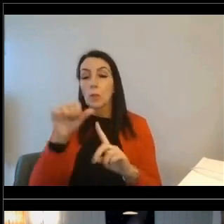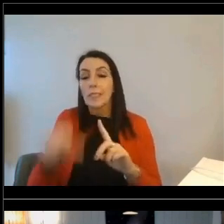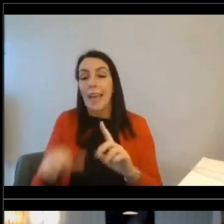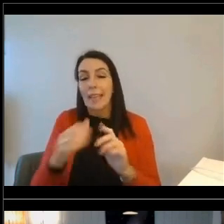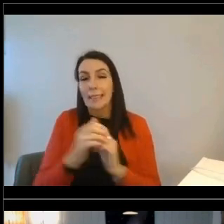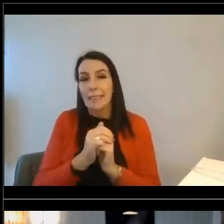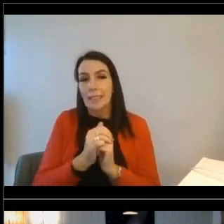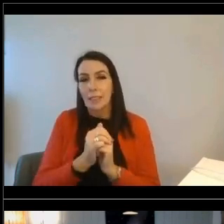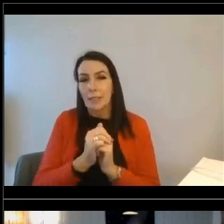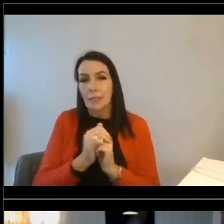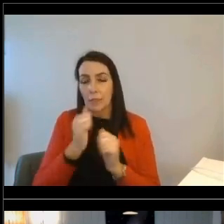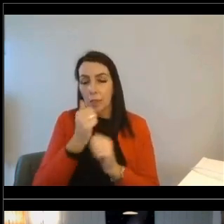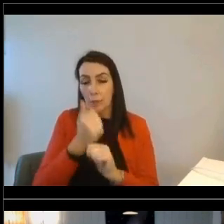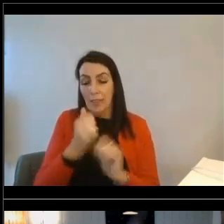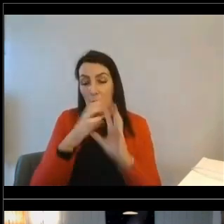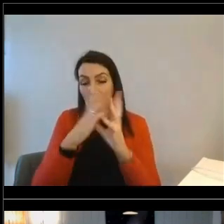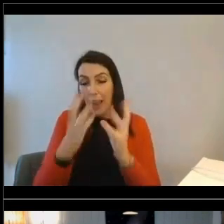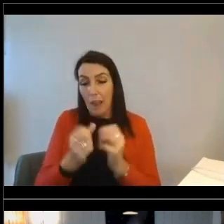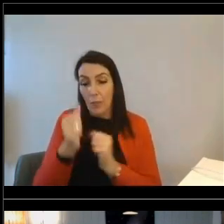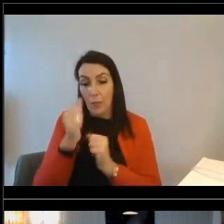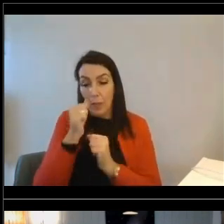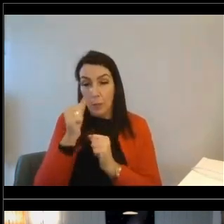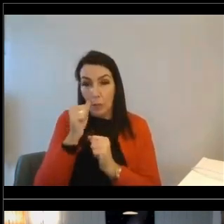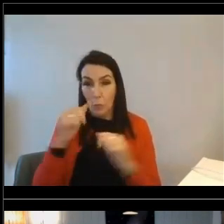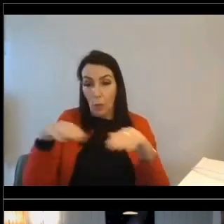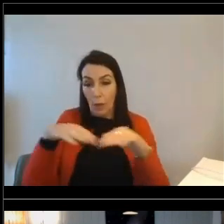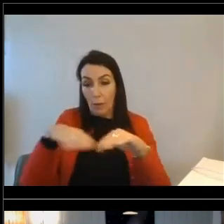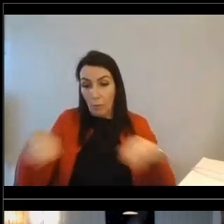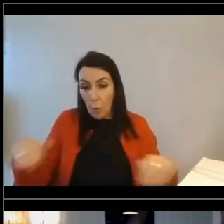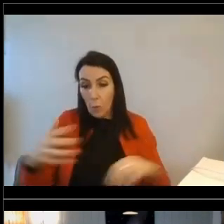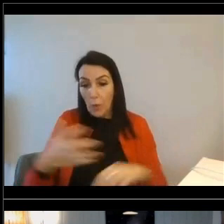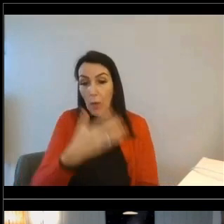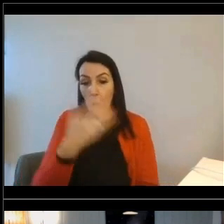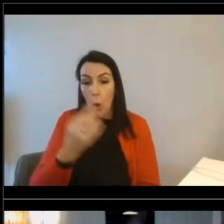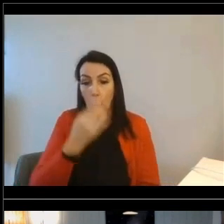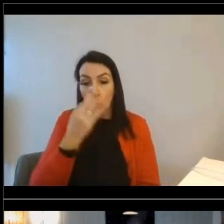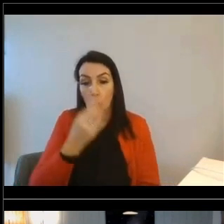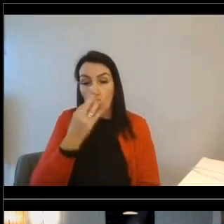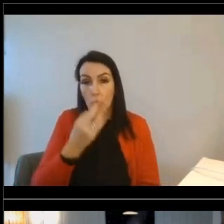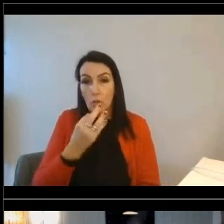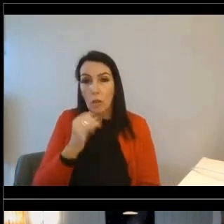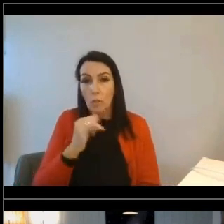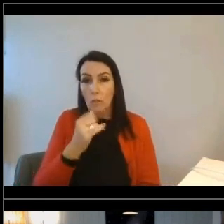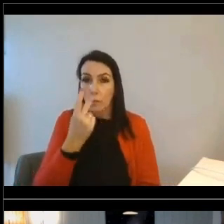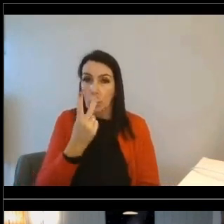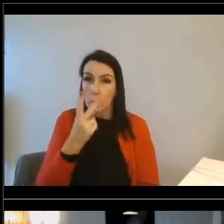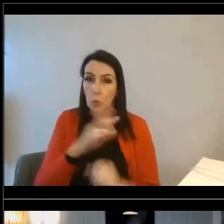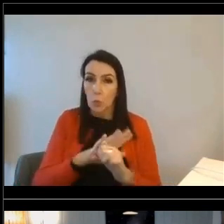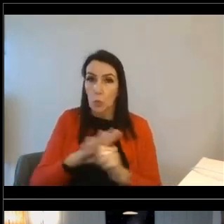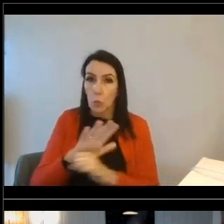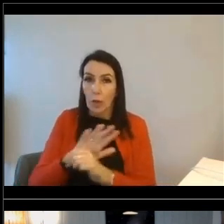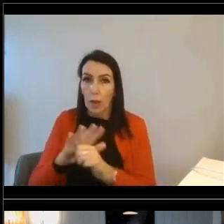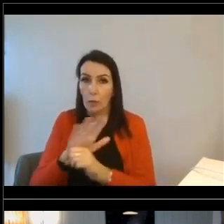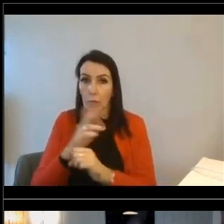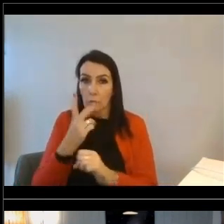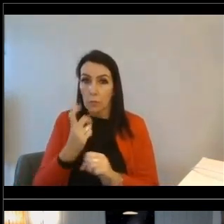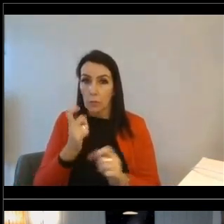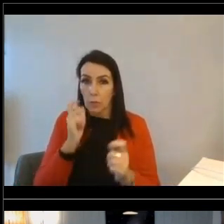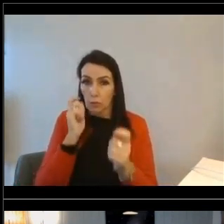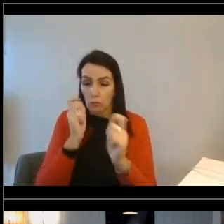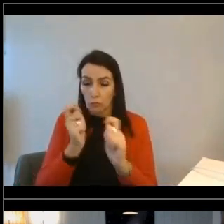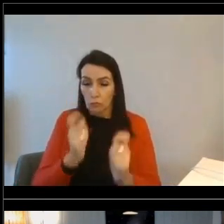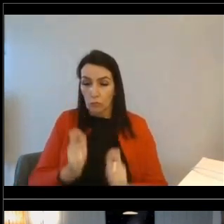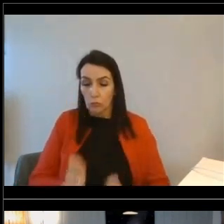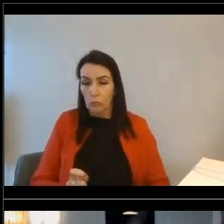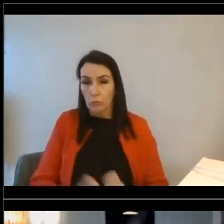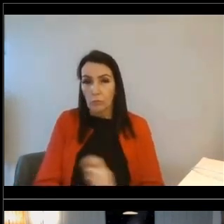on everything we know about the home, the flooring and the hot water system are likely to be the two areas where you could affect the most change and therefore see the